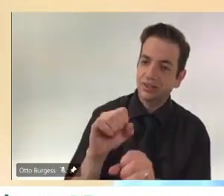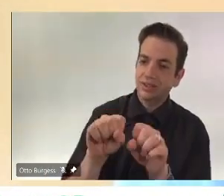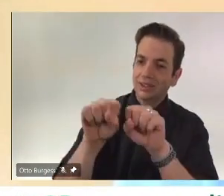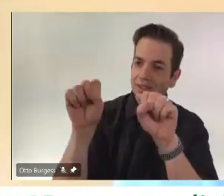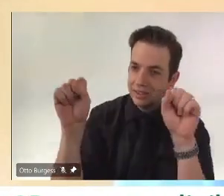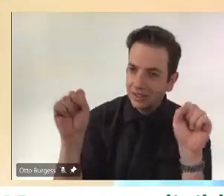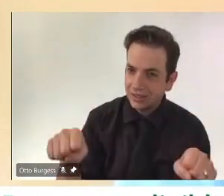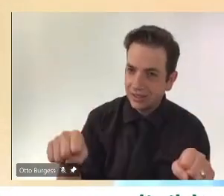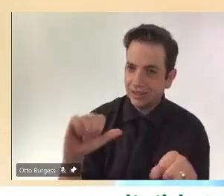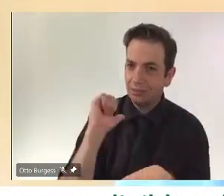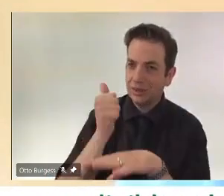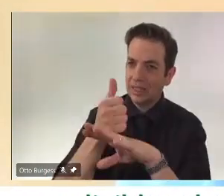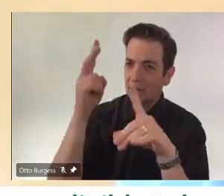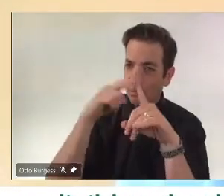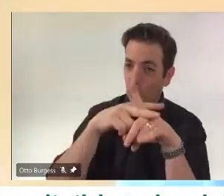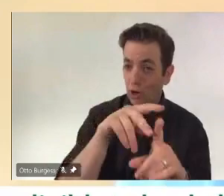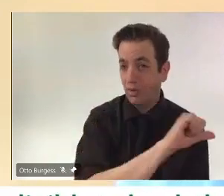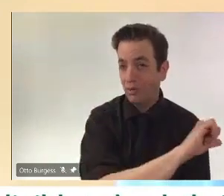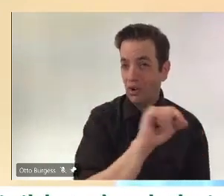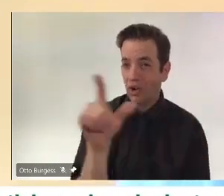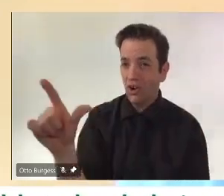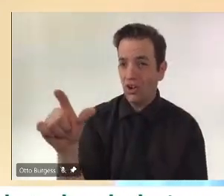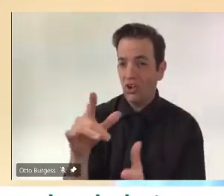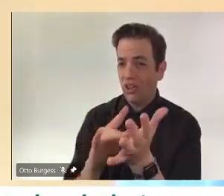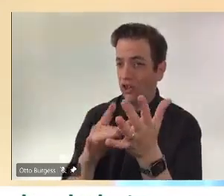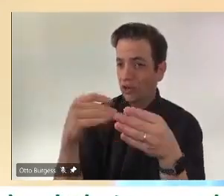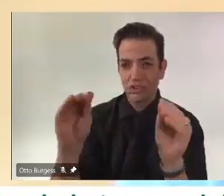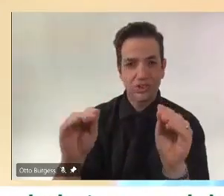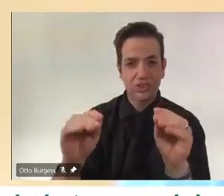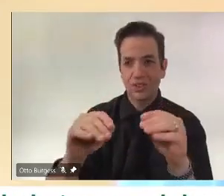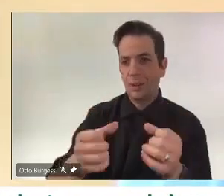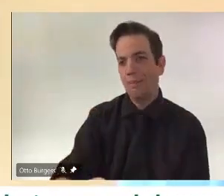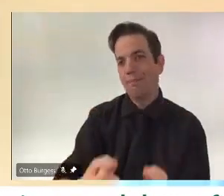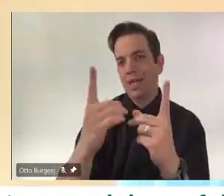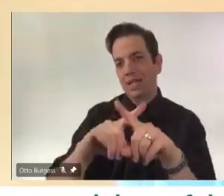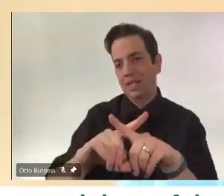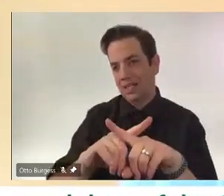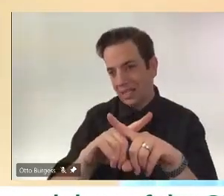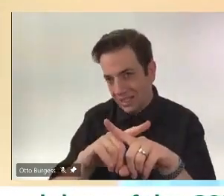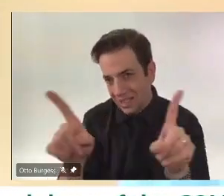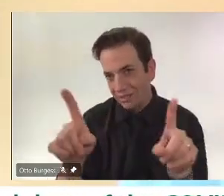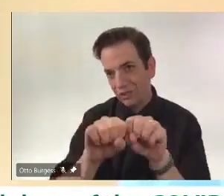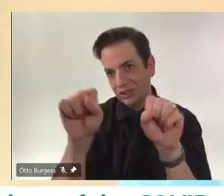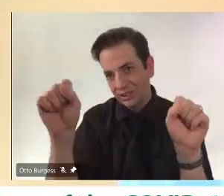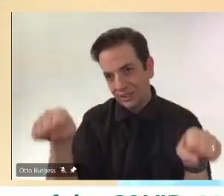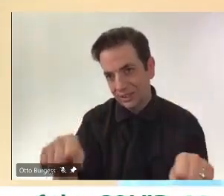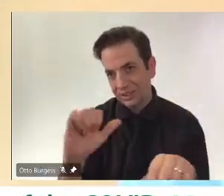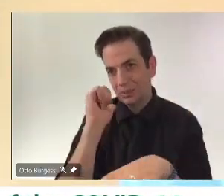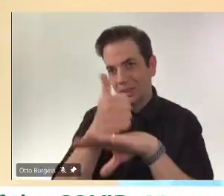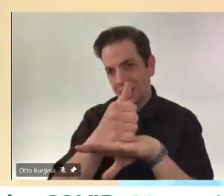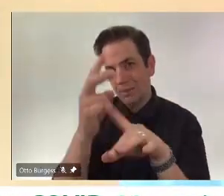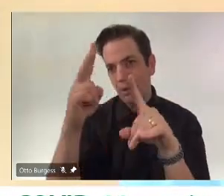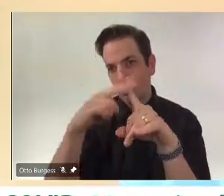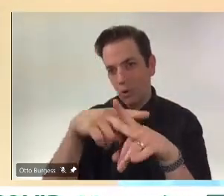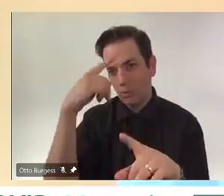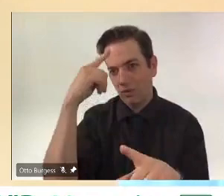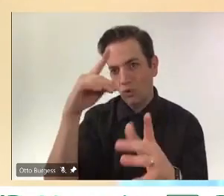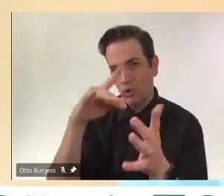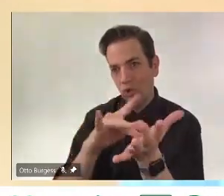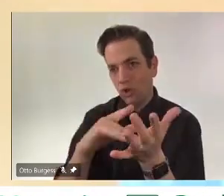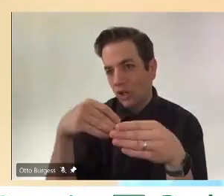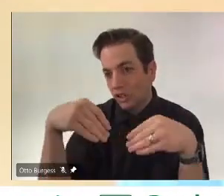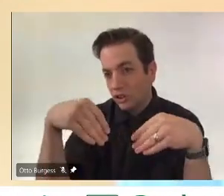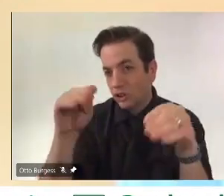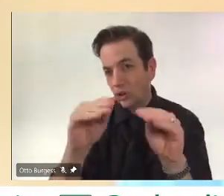how we're going to enhance the information on availability for pharmacy clinics by not just listing the number of pharmacies that are providing